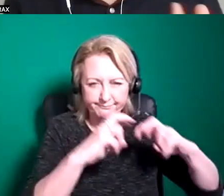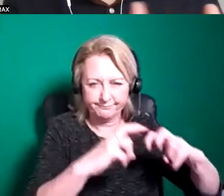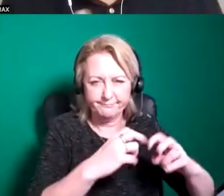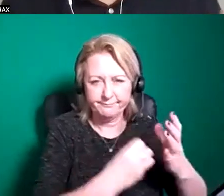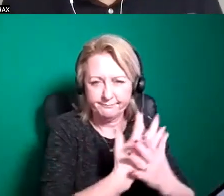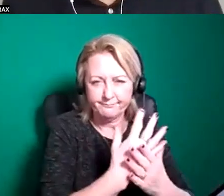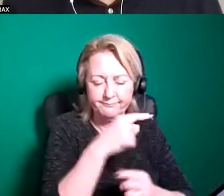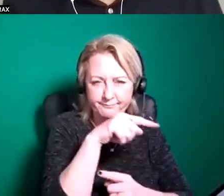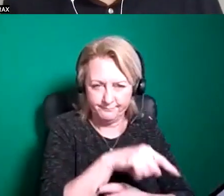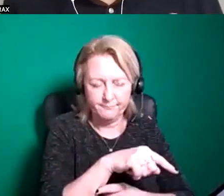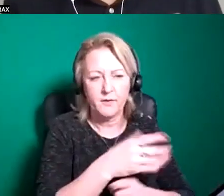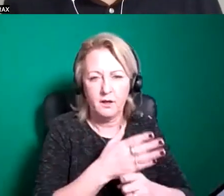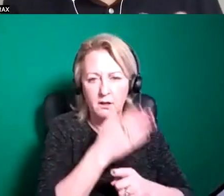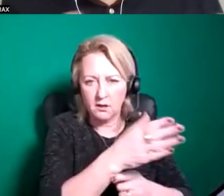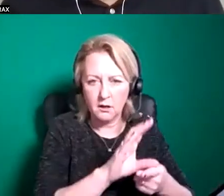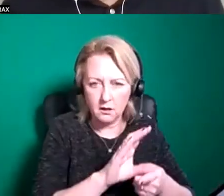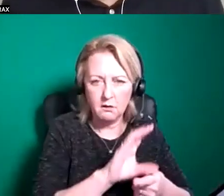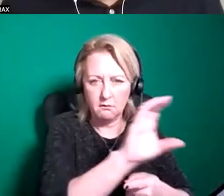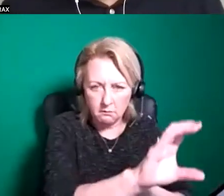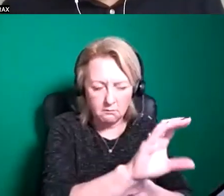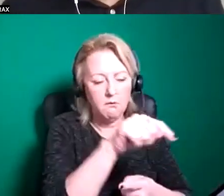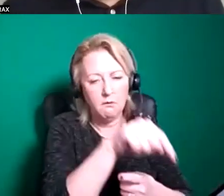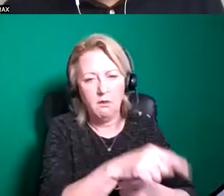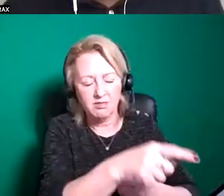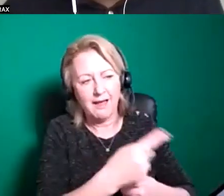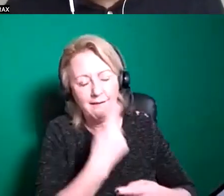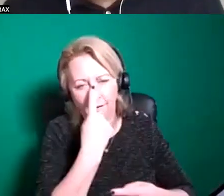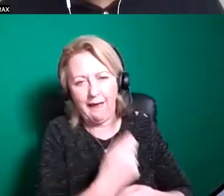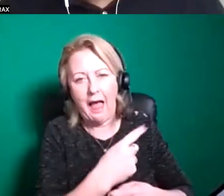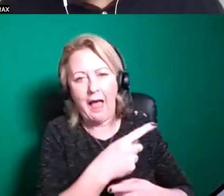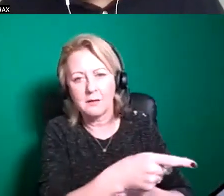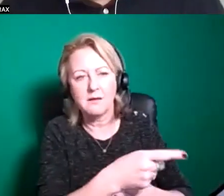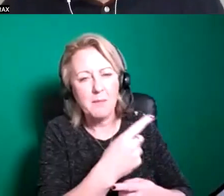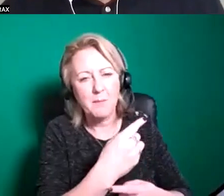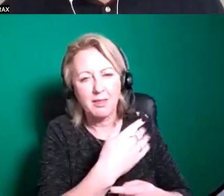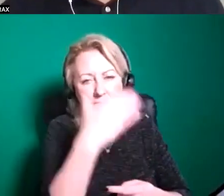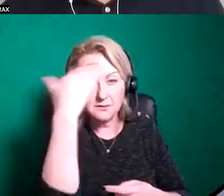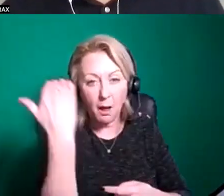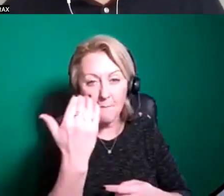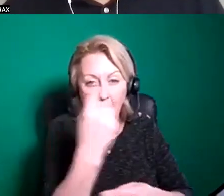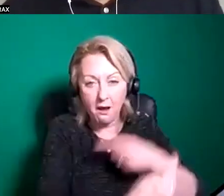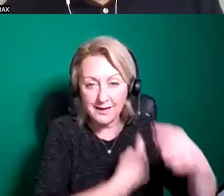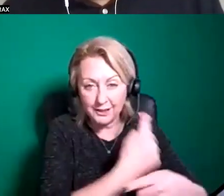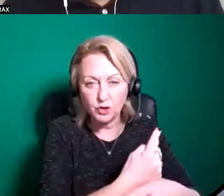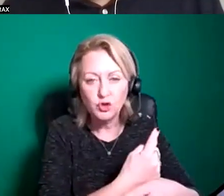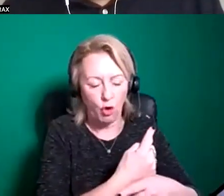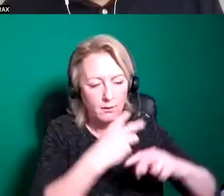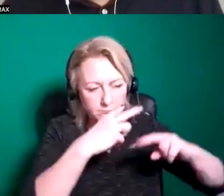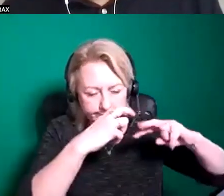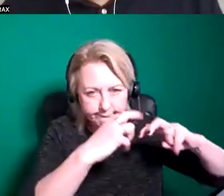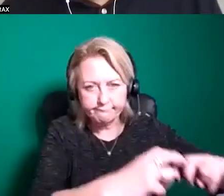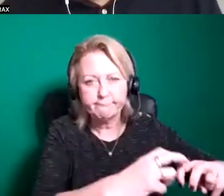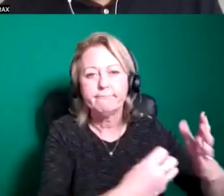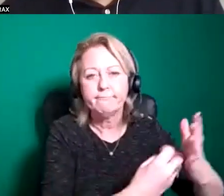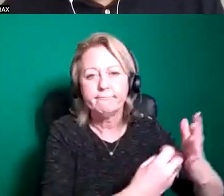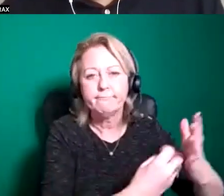would be able to go away and kind of work in that kind of essentially over the summer kind of next year and then if they're planning to kind of premiere